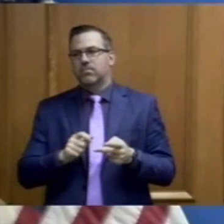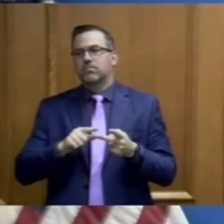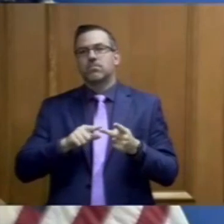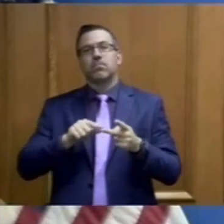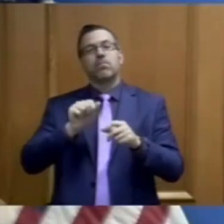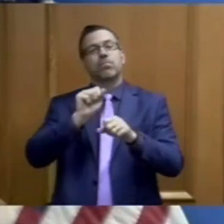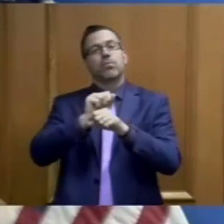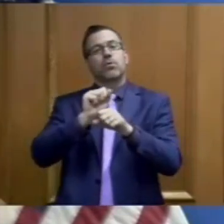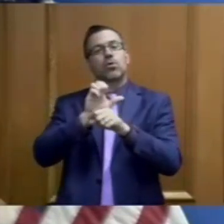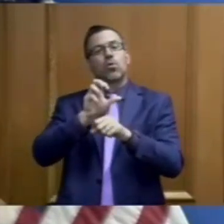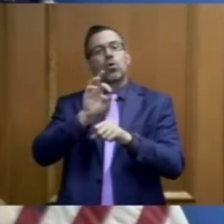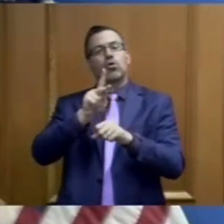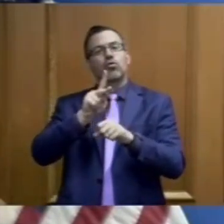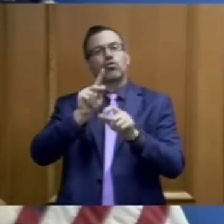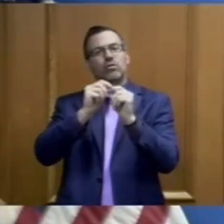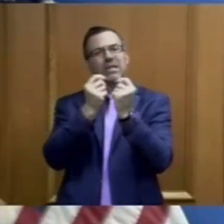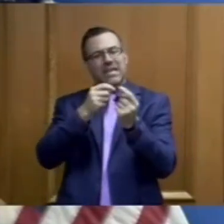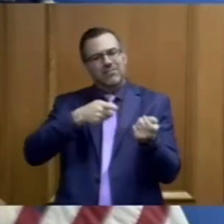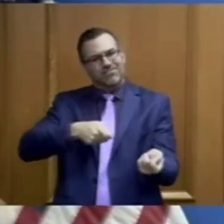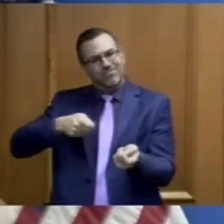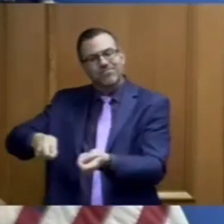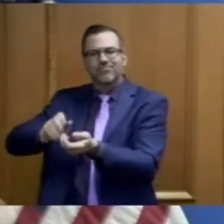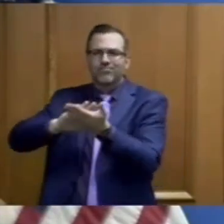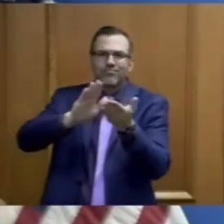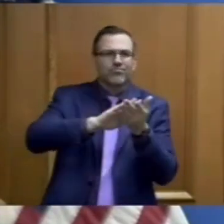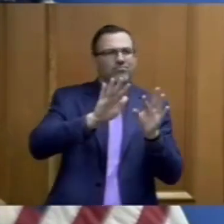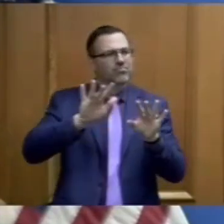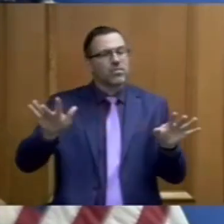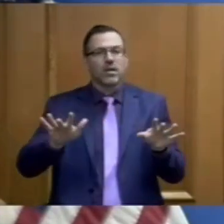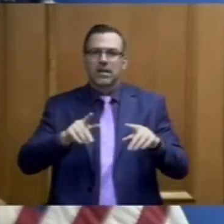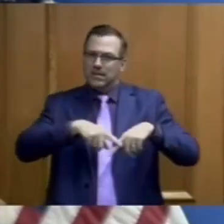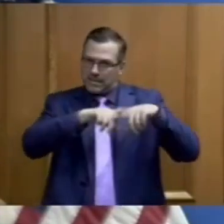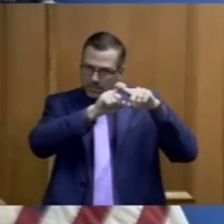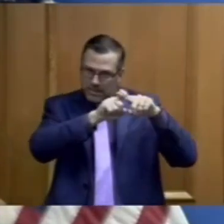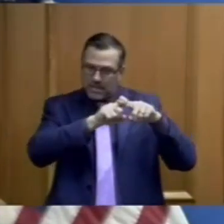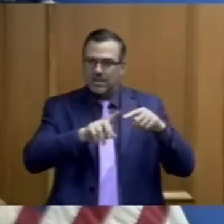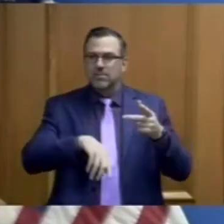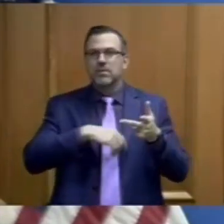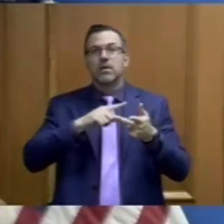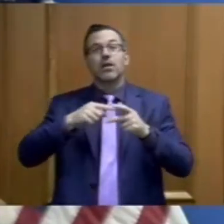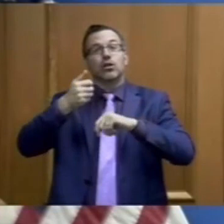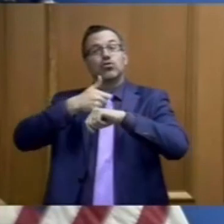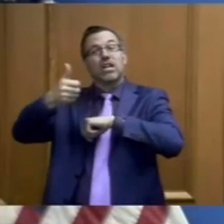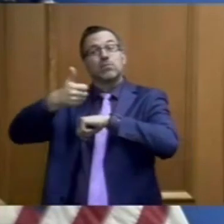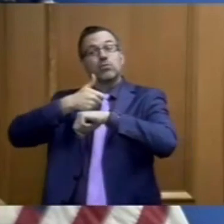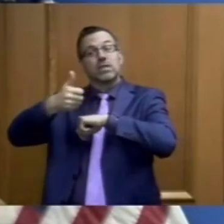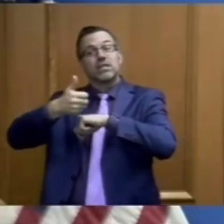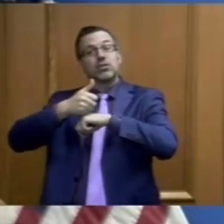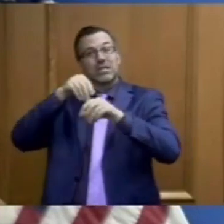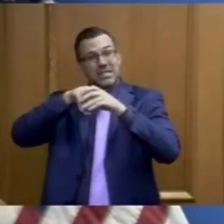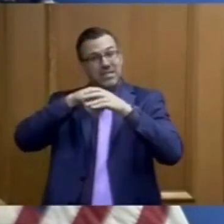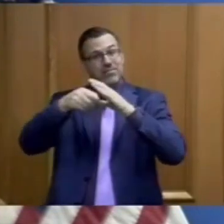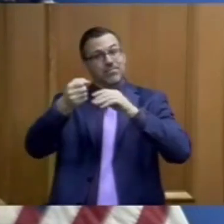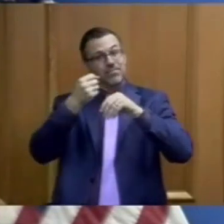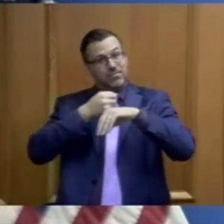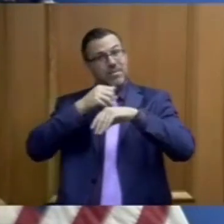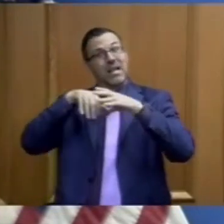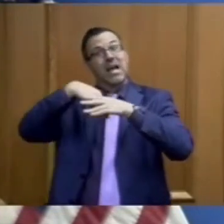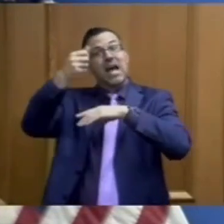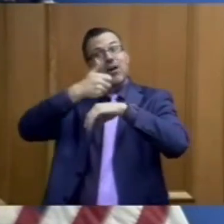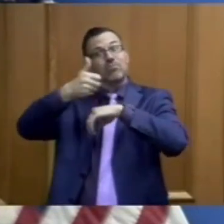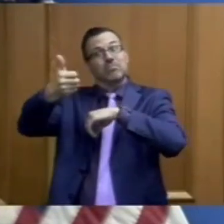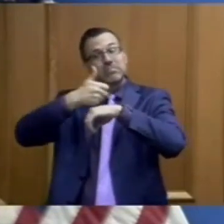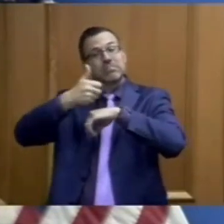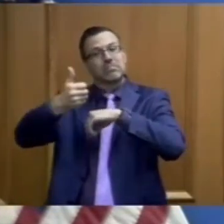as well as suspending all emergency inmate transports, and intake from the county